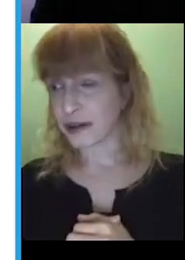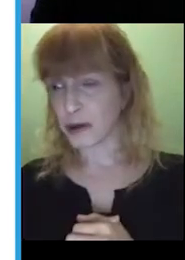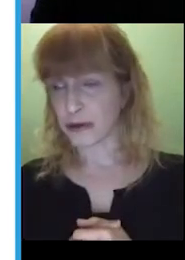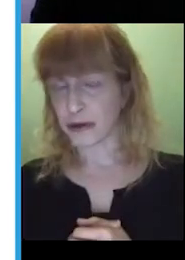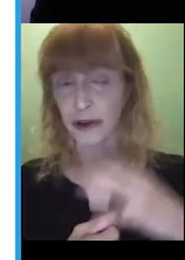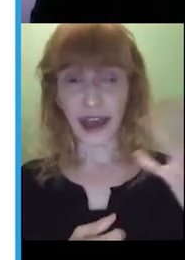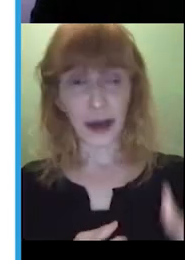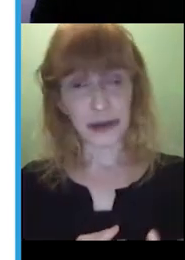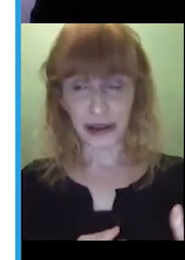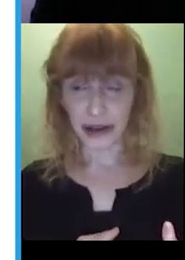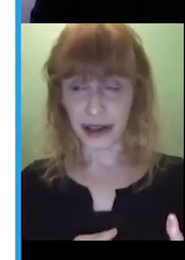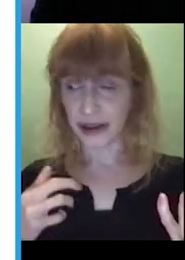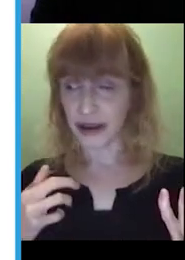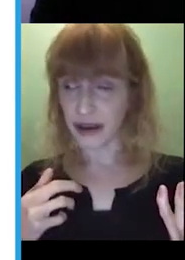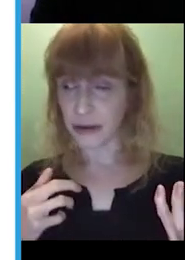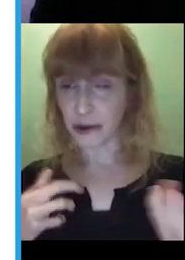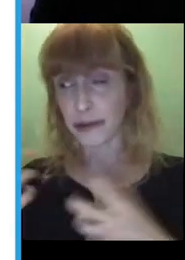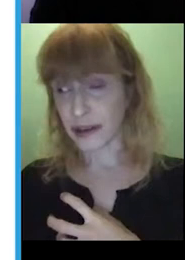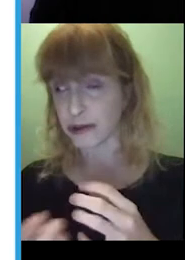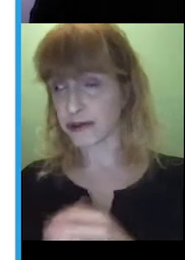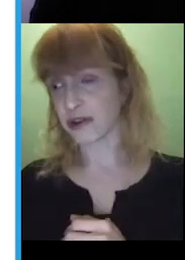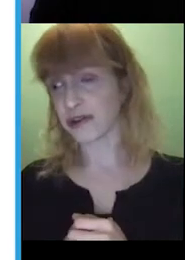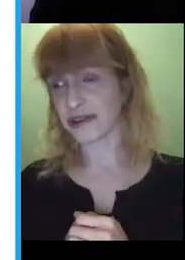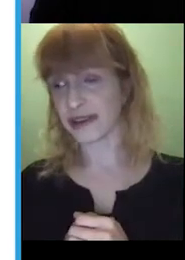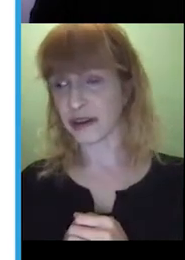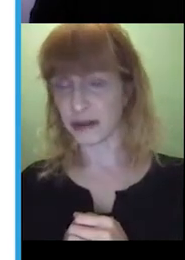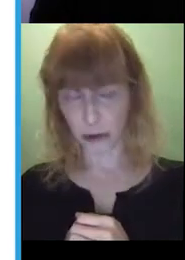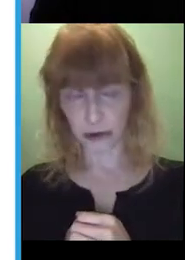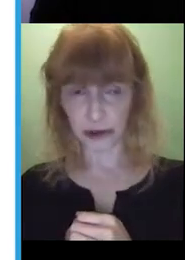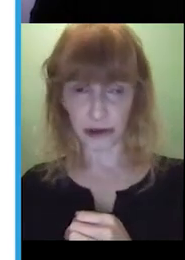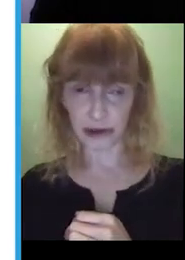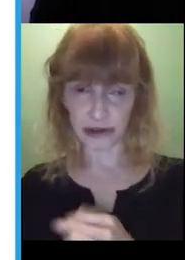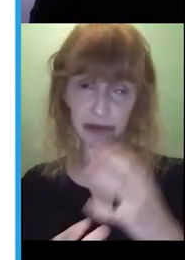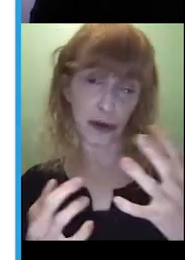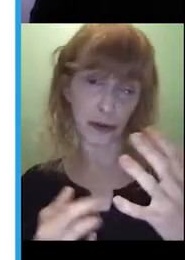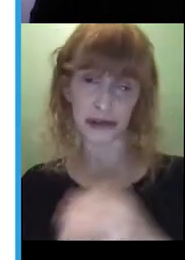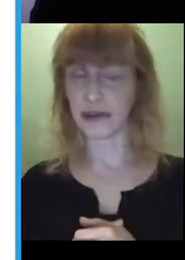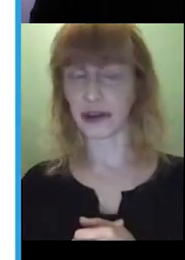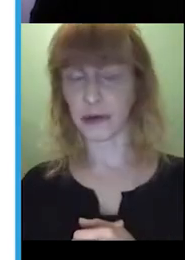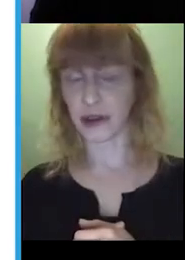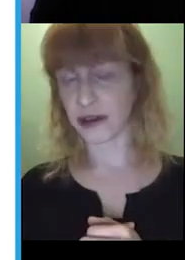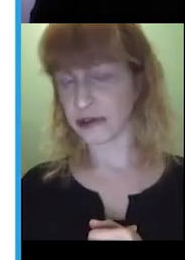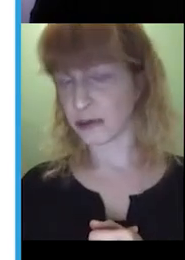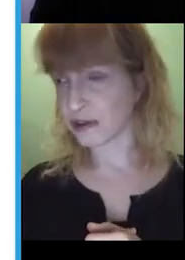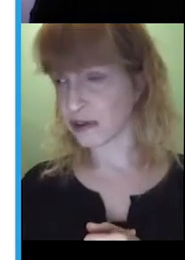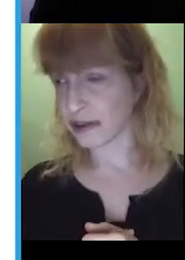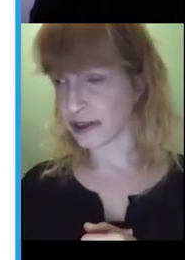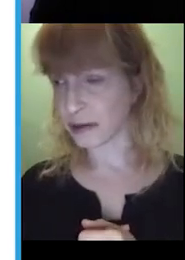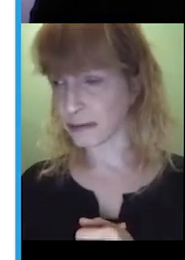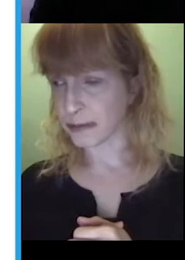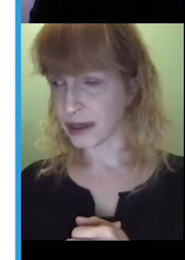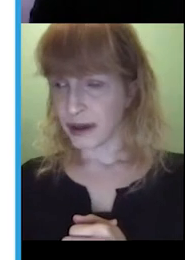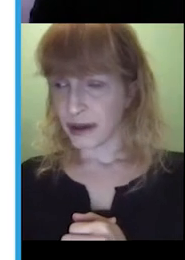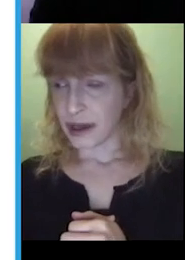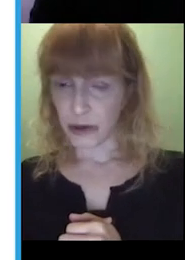comments can model vocabulary, grammatical structures and also model different purposes for communication, which I